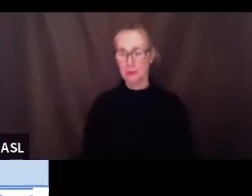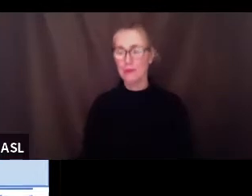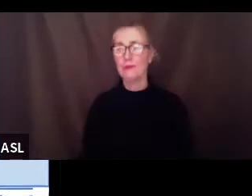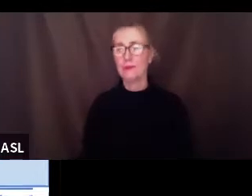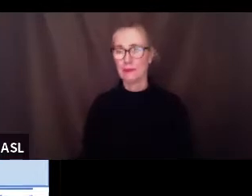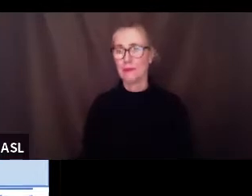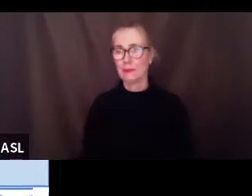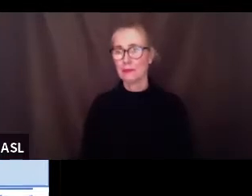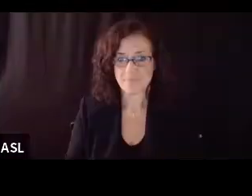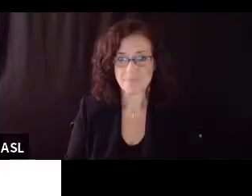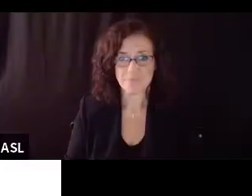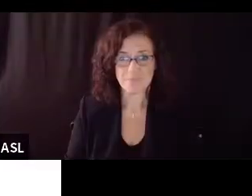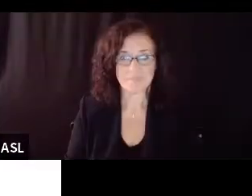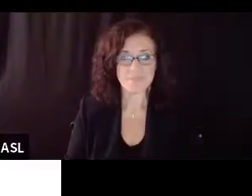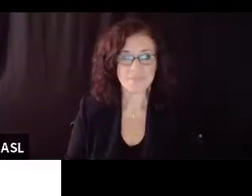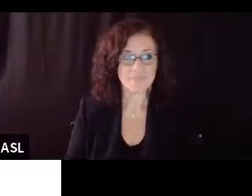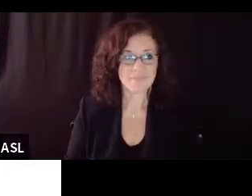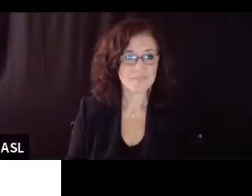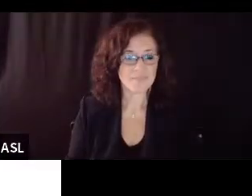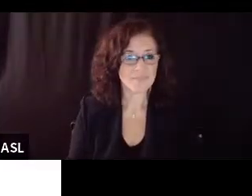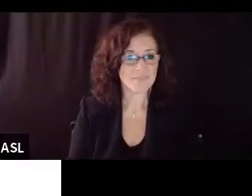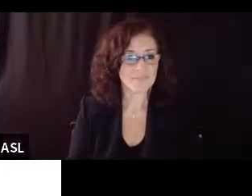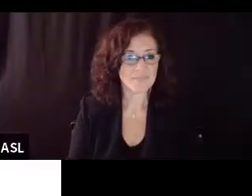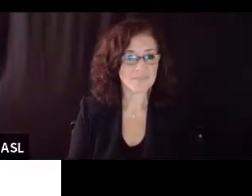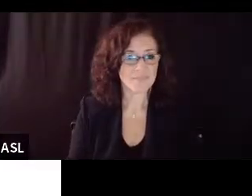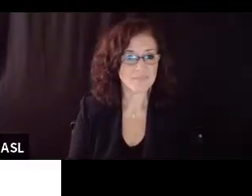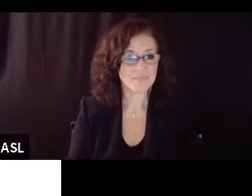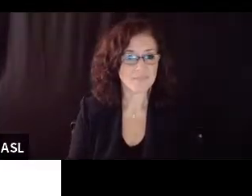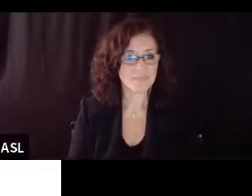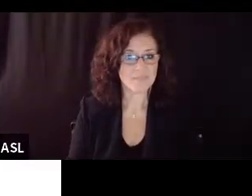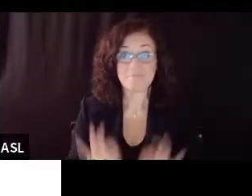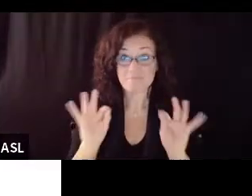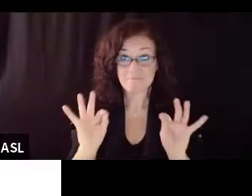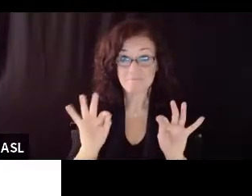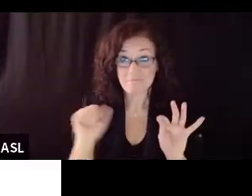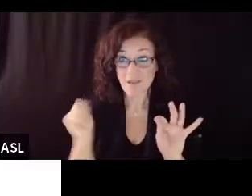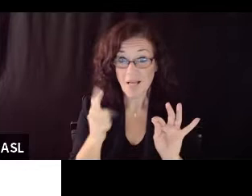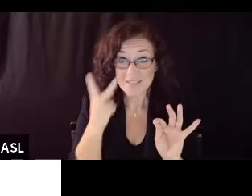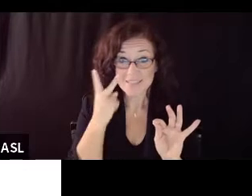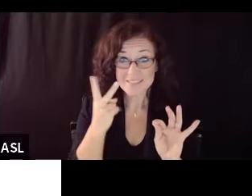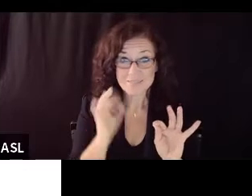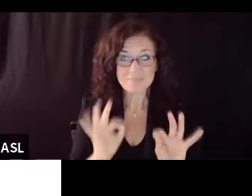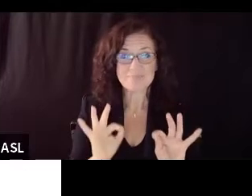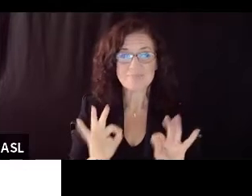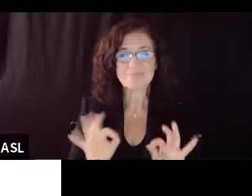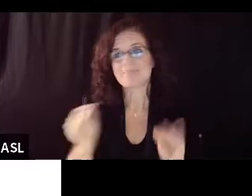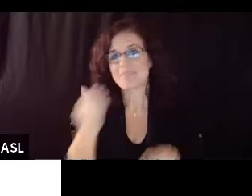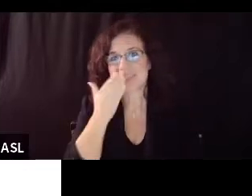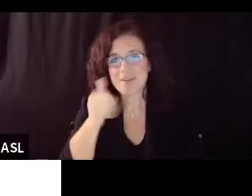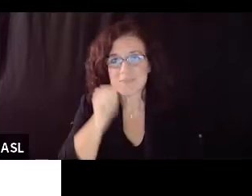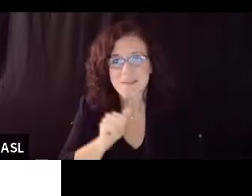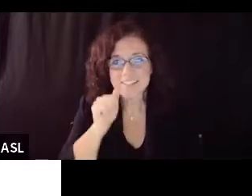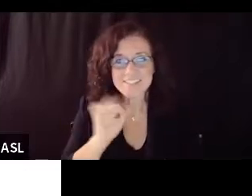thank you are we good you can see everyone can see it now thank you for your patience